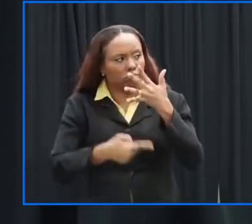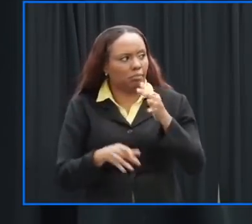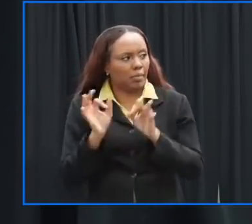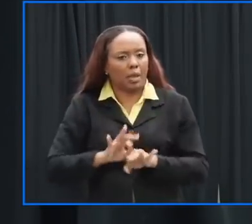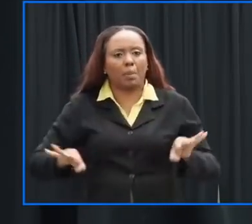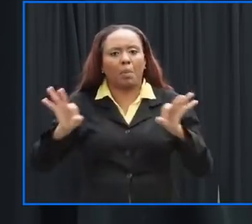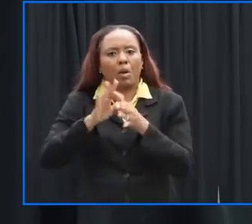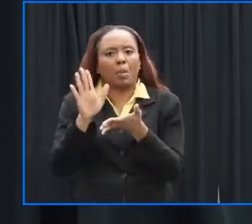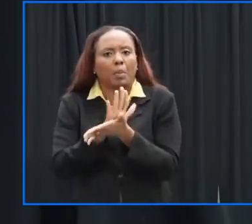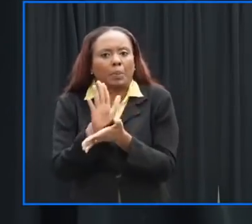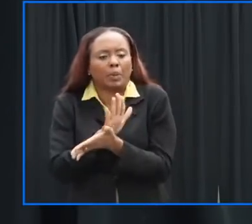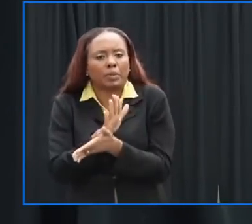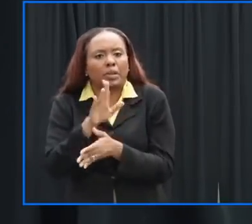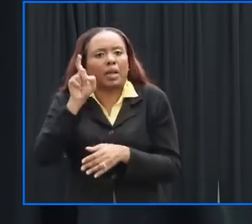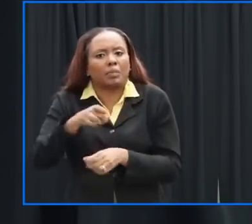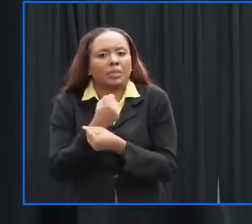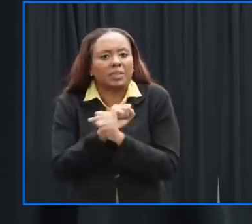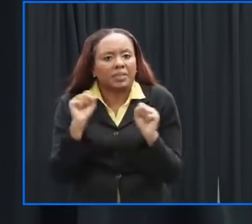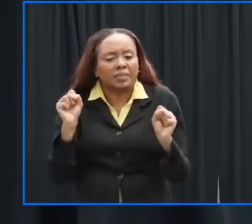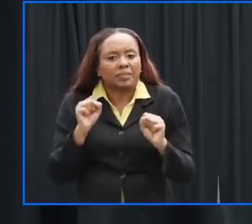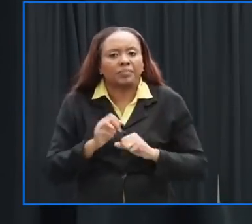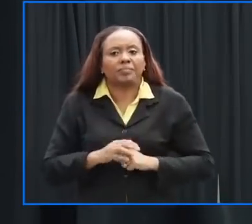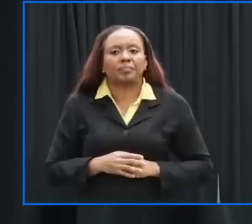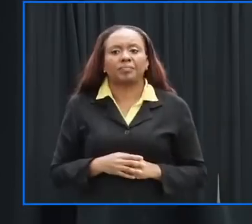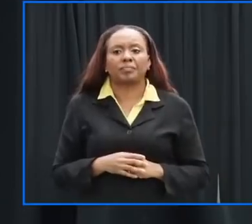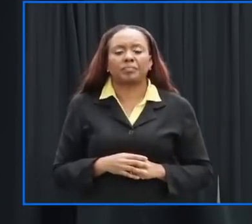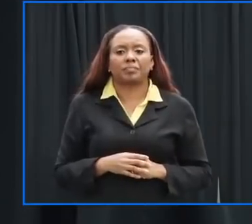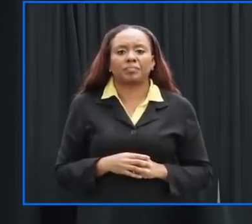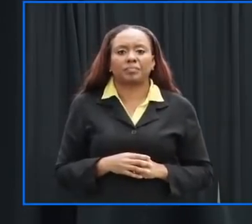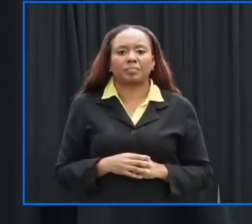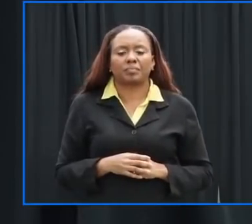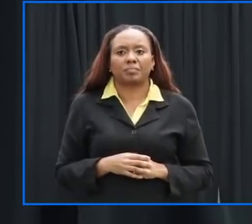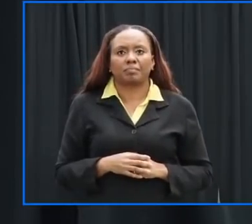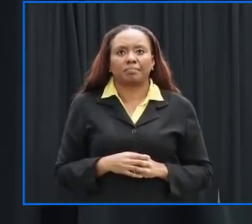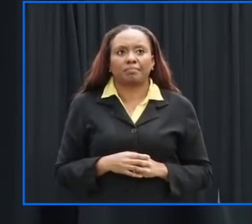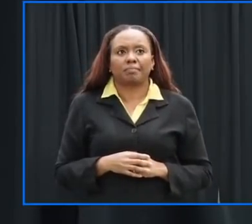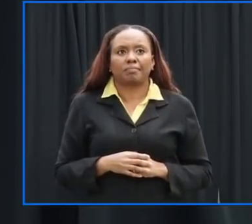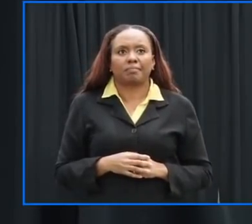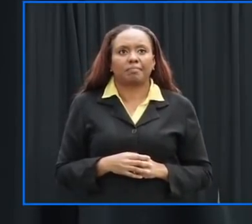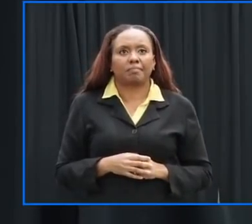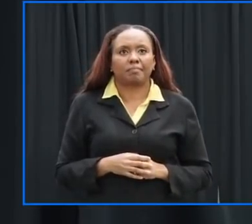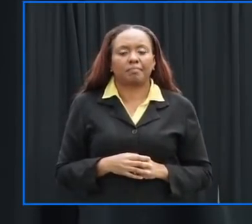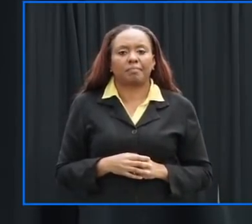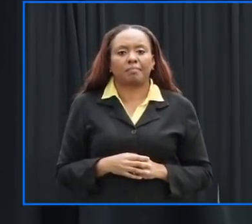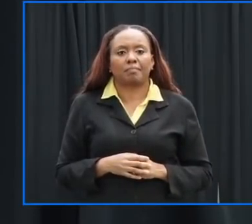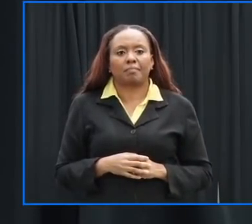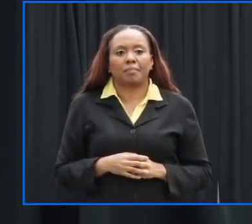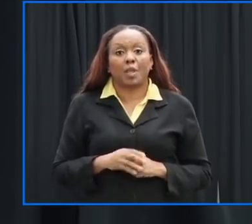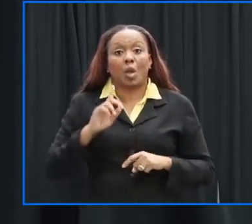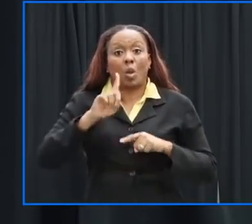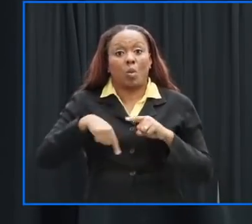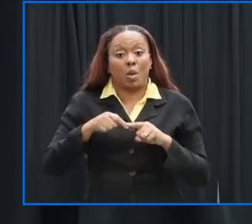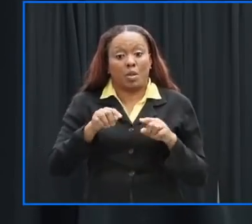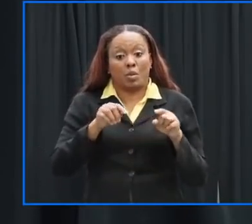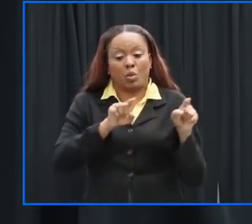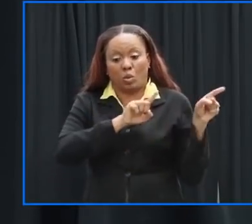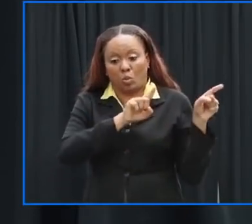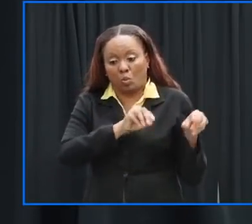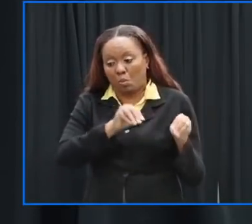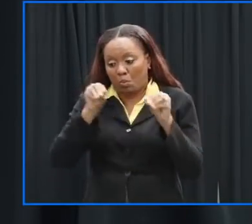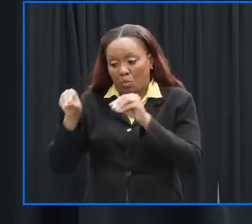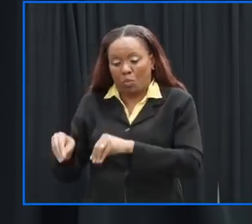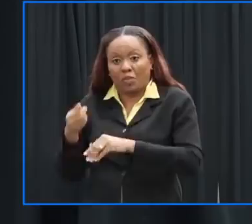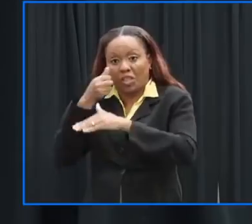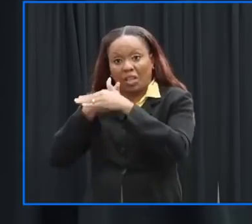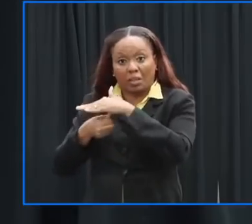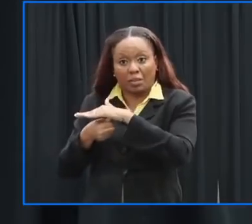want those secured and you should be walking with food at least to for you